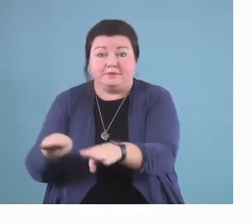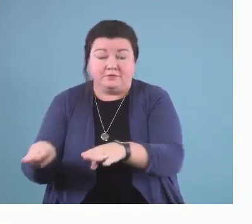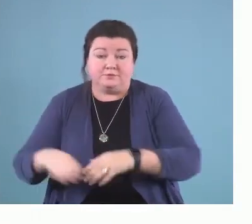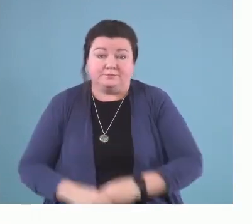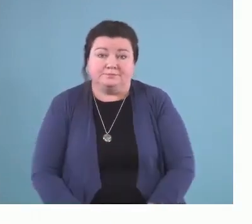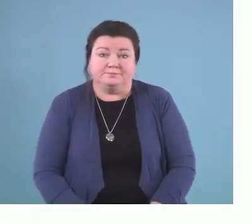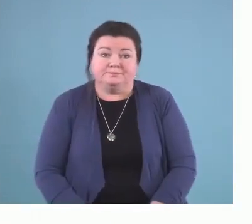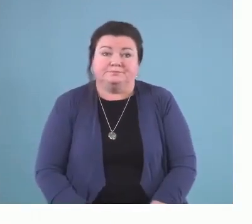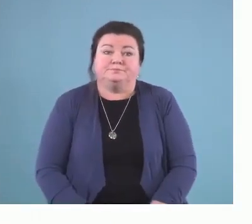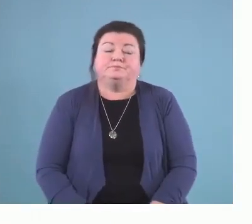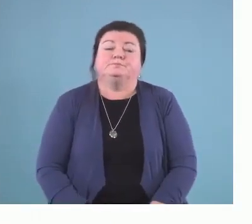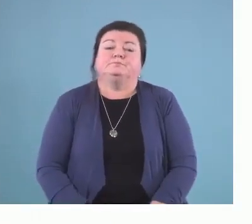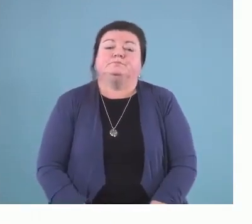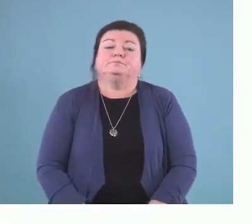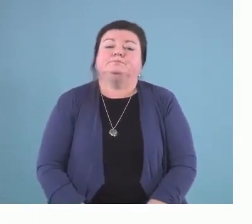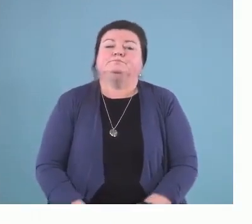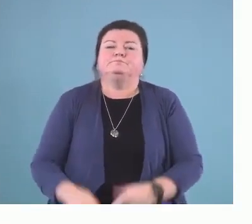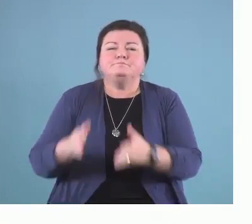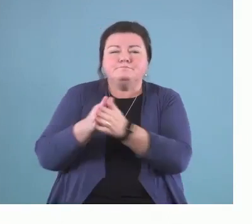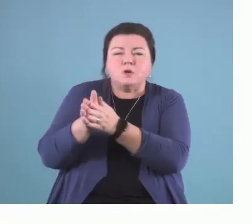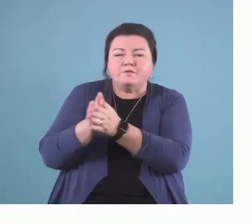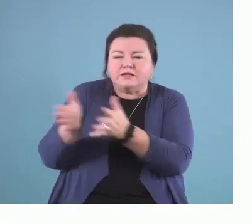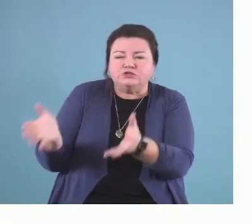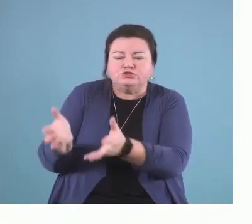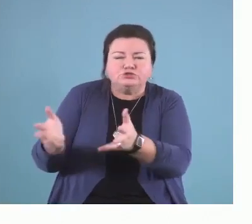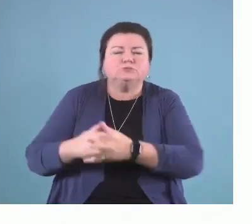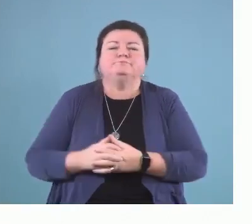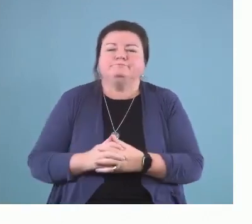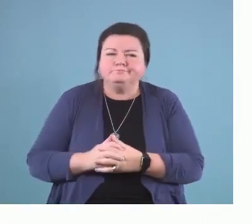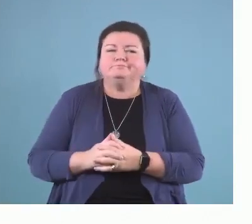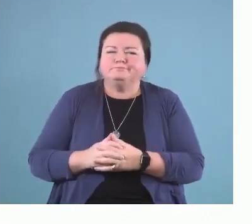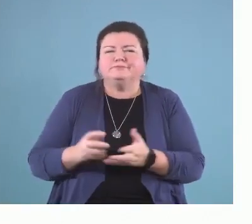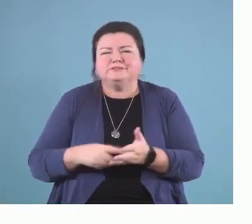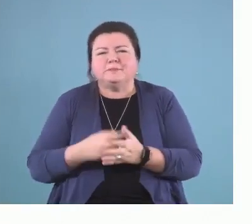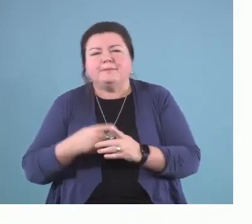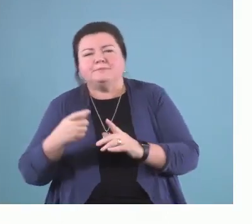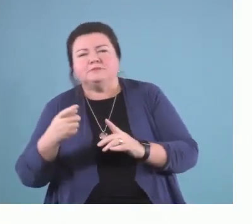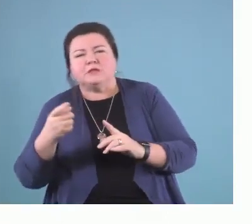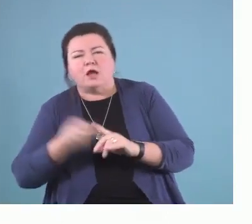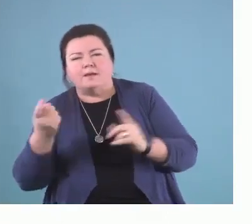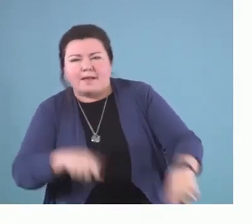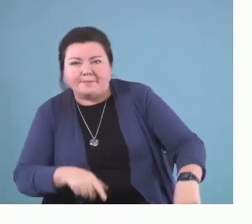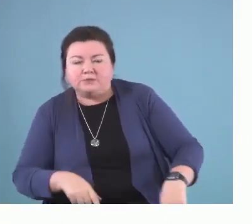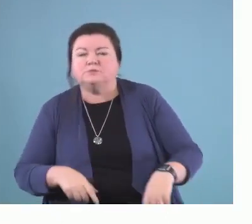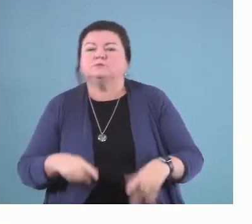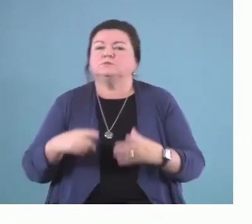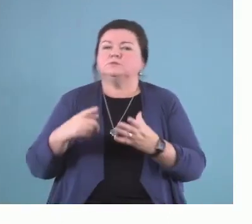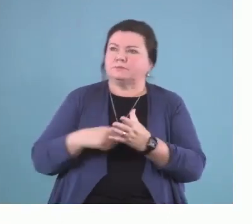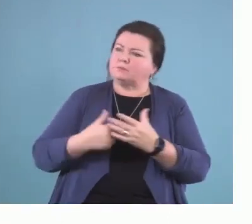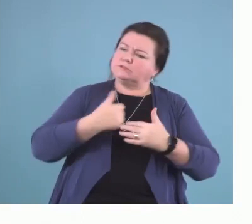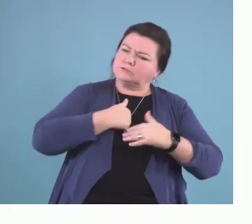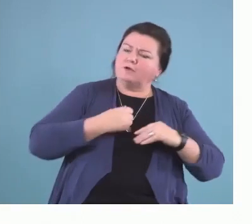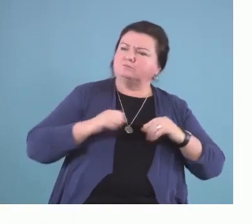And, of course, we know that motivation sometimes is automatic. So, sometimes is autonomous or self